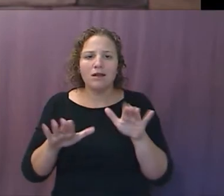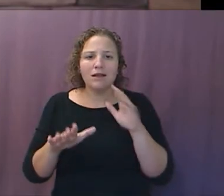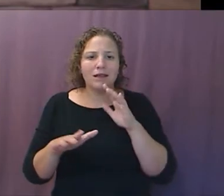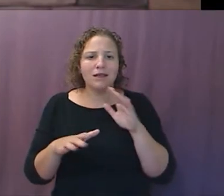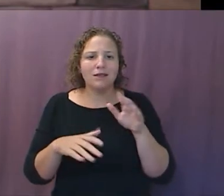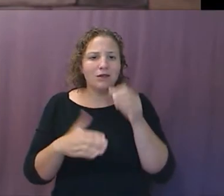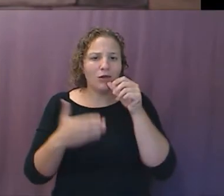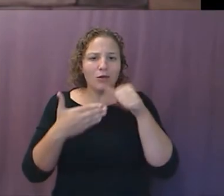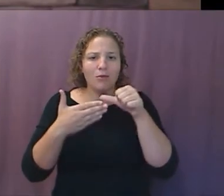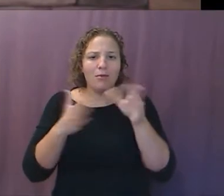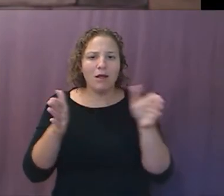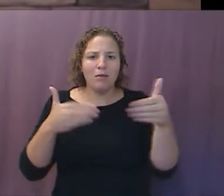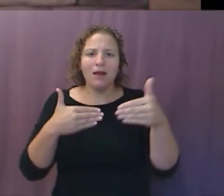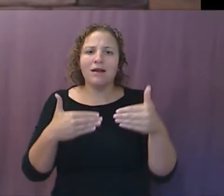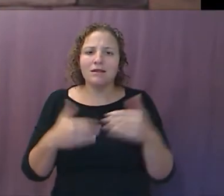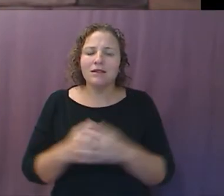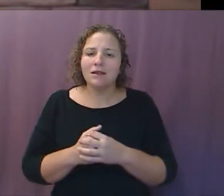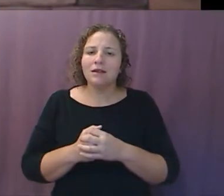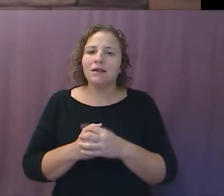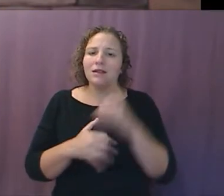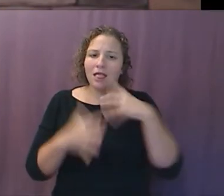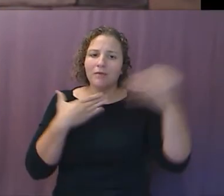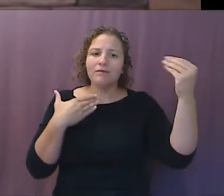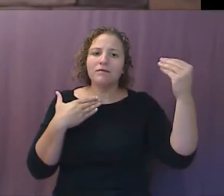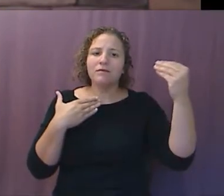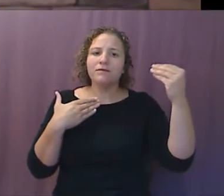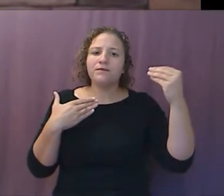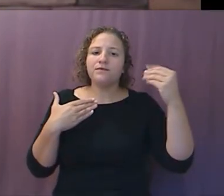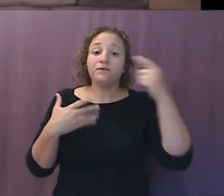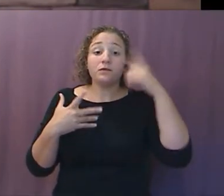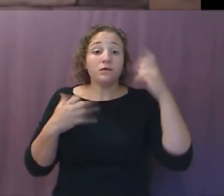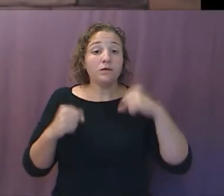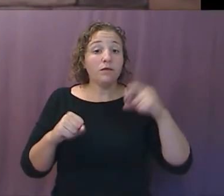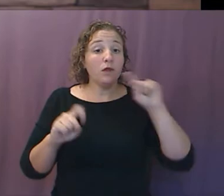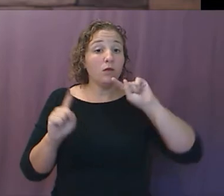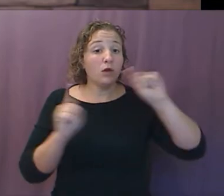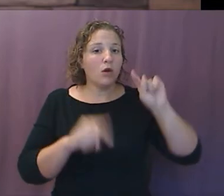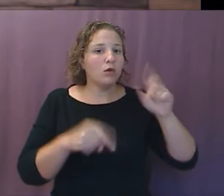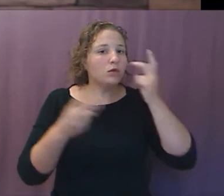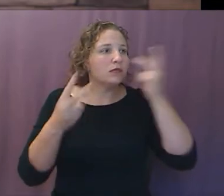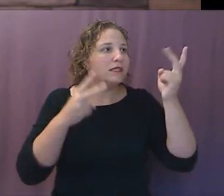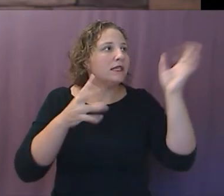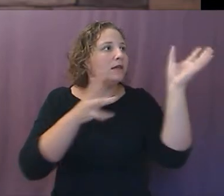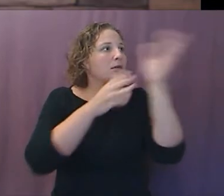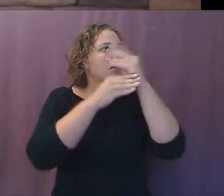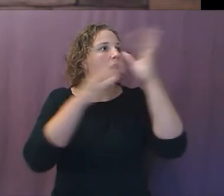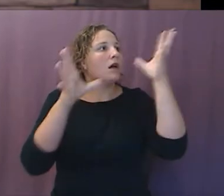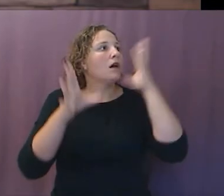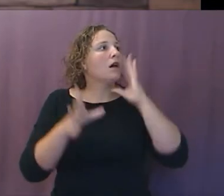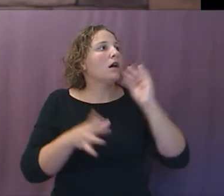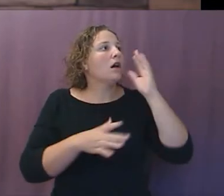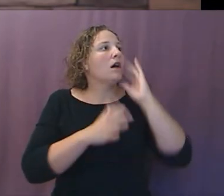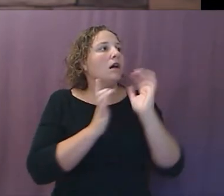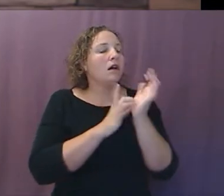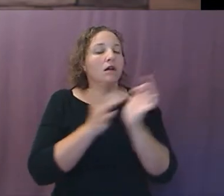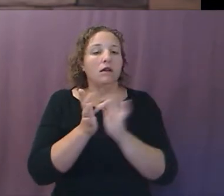And he leaves. So when we take them there, they watch their Bible begin to come alive in front of their eyes.